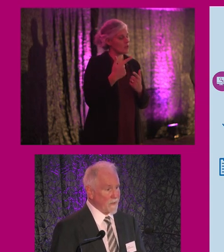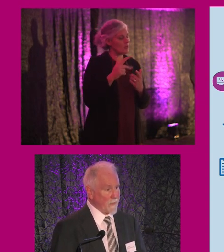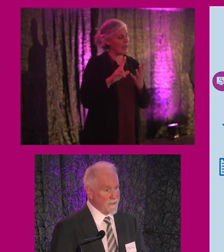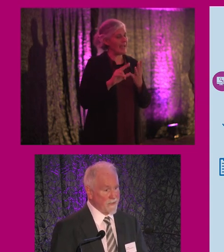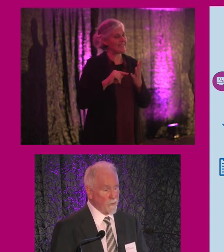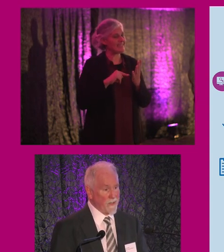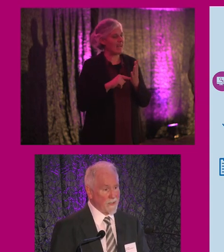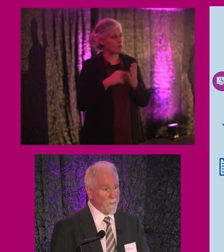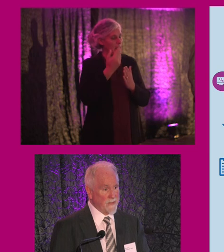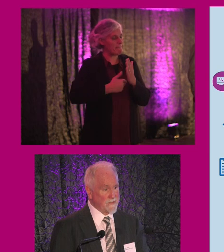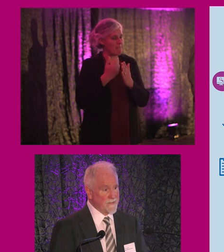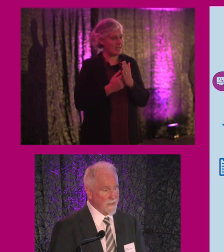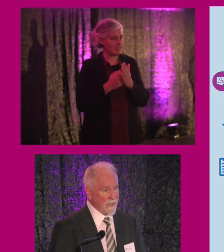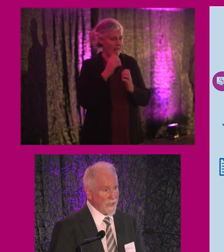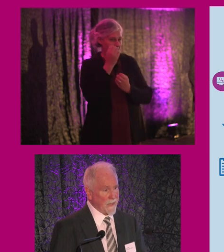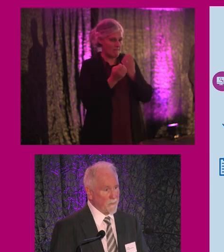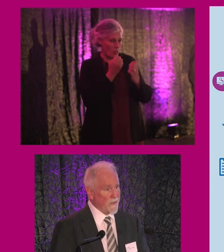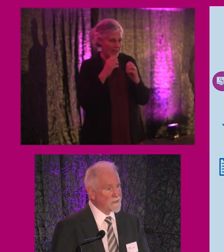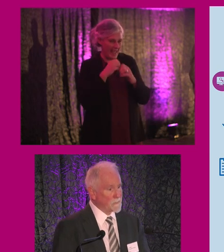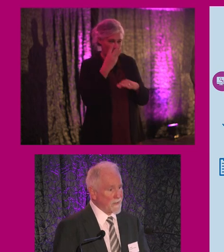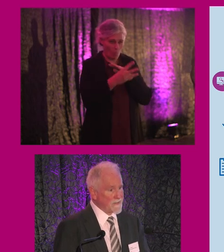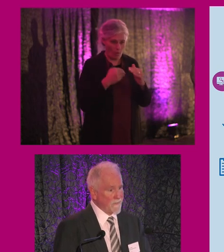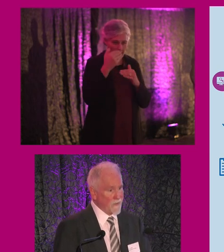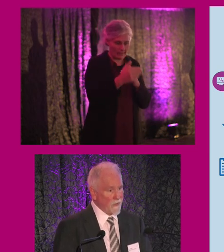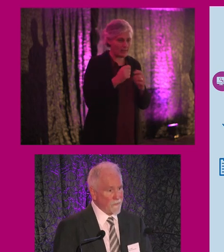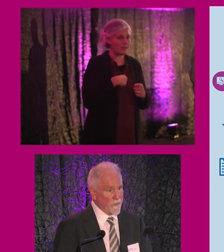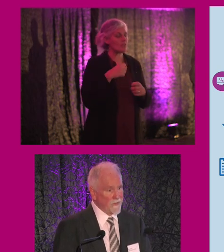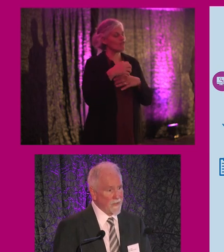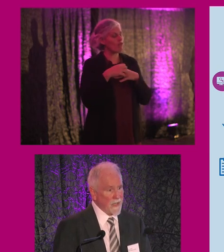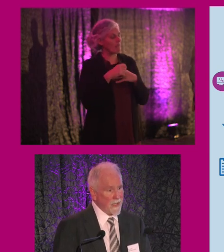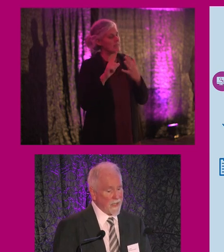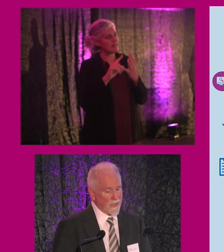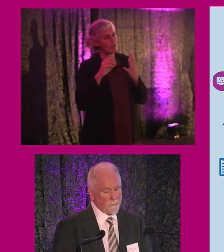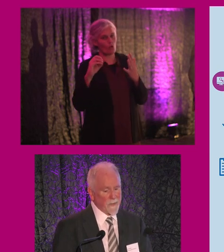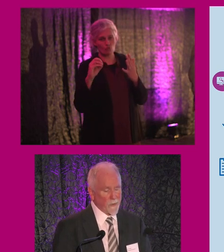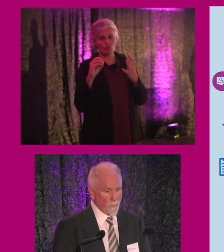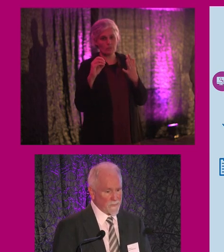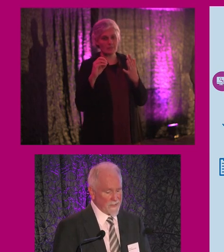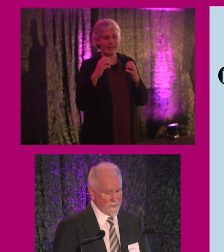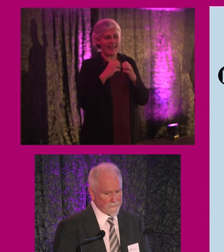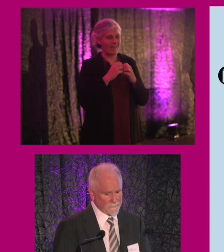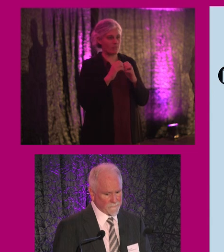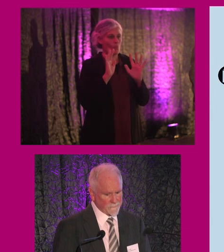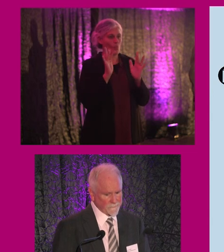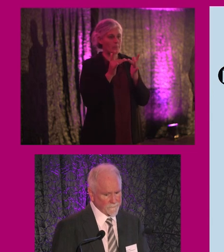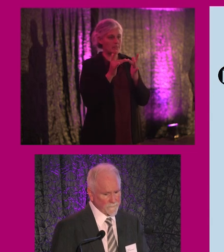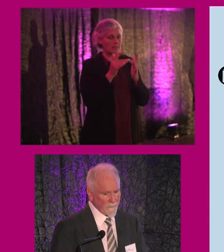evaluated on a weekly basis and approximately 700 per website.